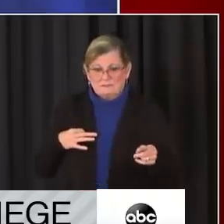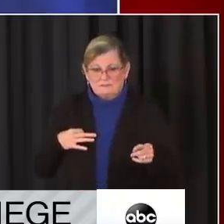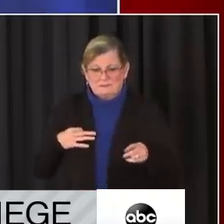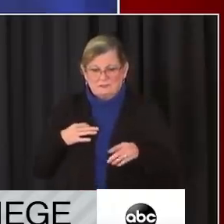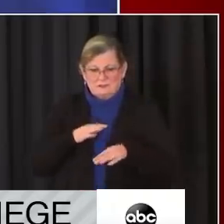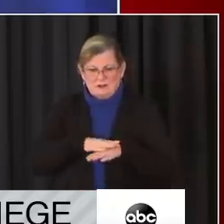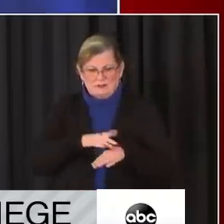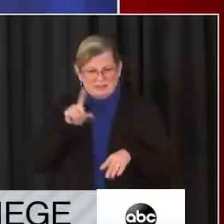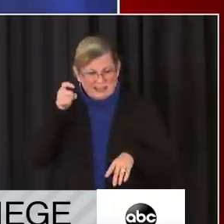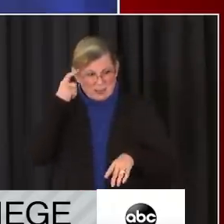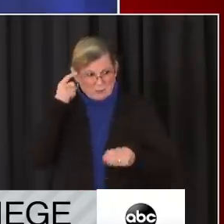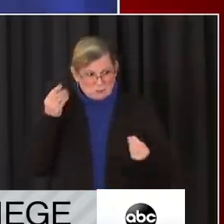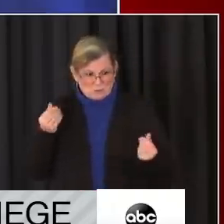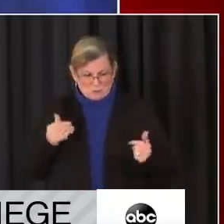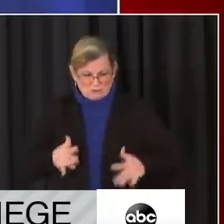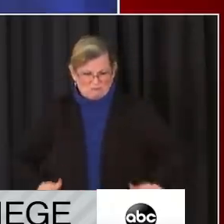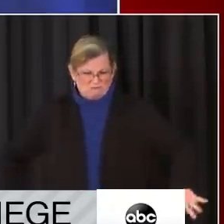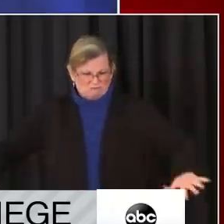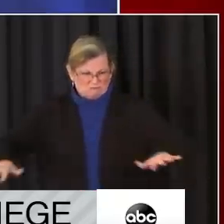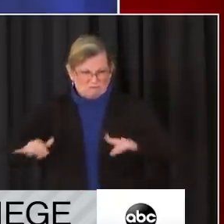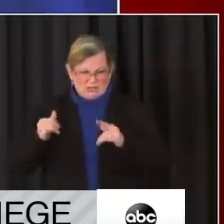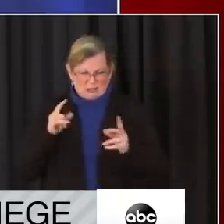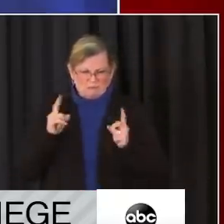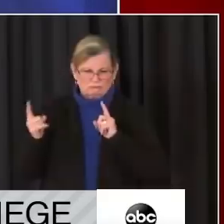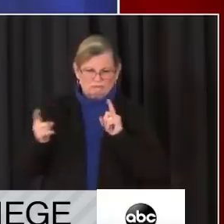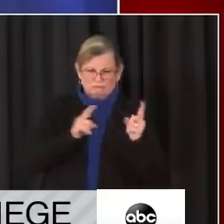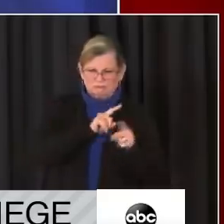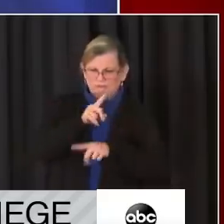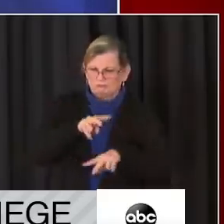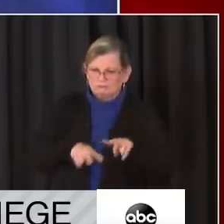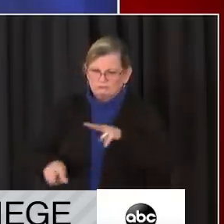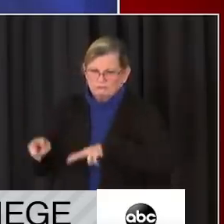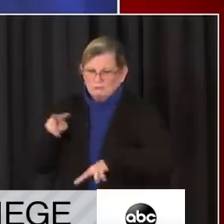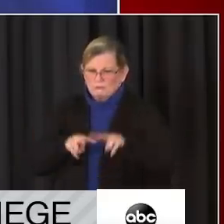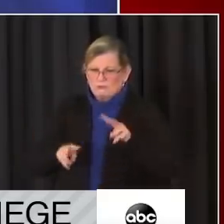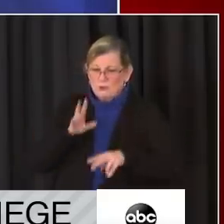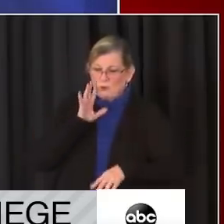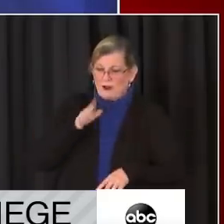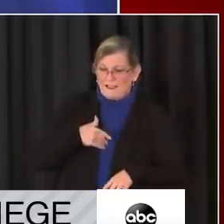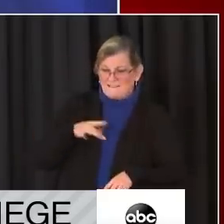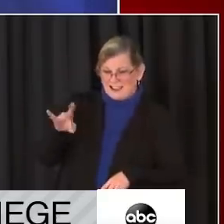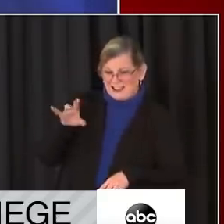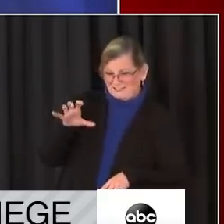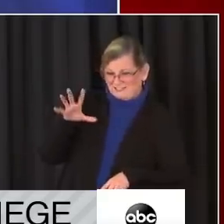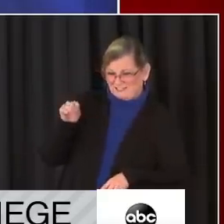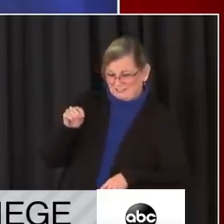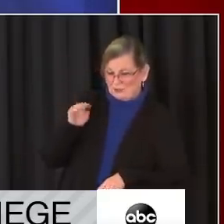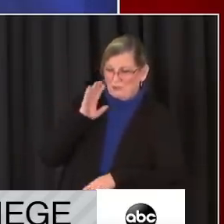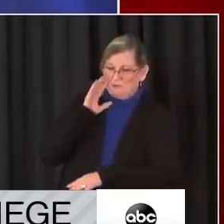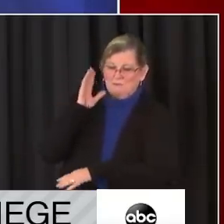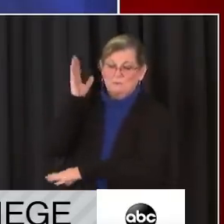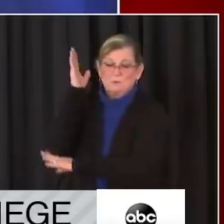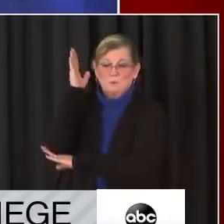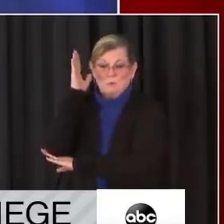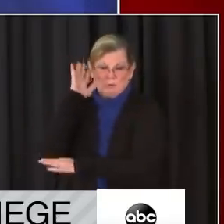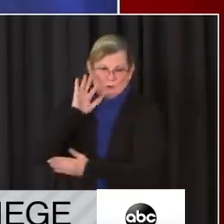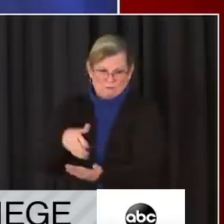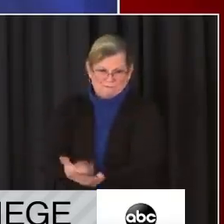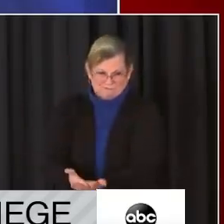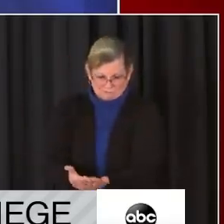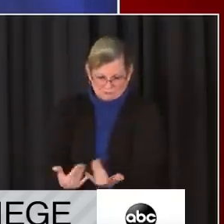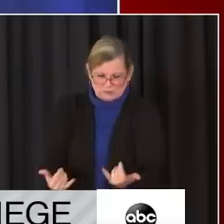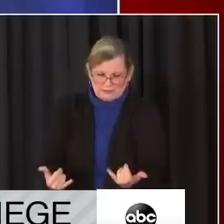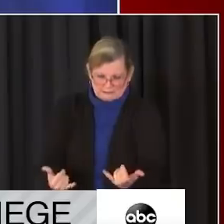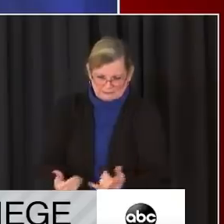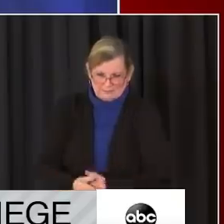Capitol grounds and we will have 850 on the Capitol grounds by noon today. At